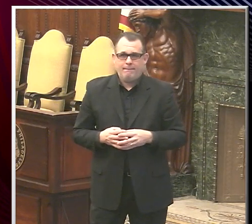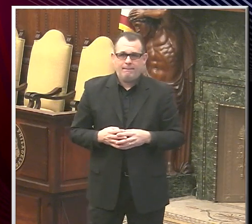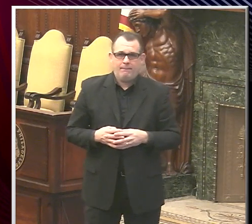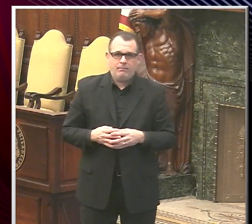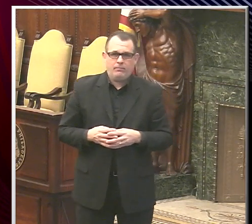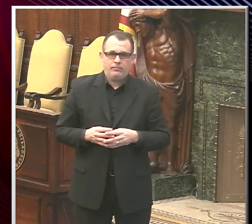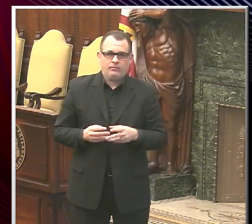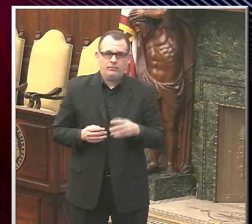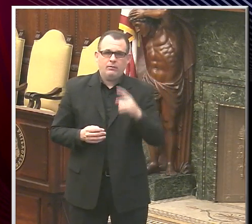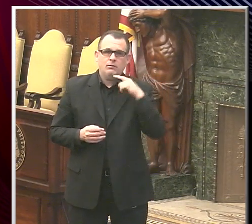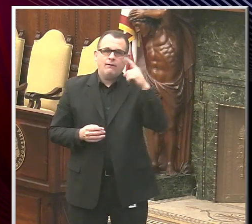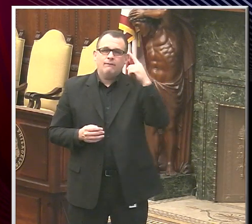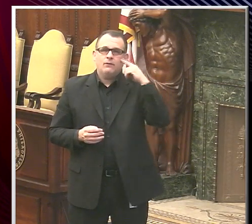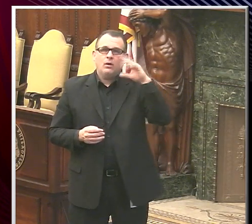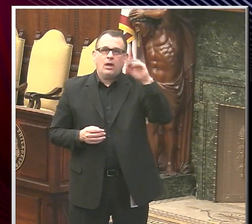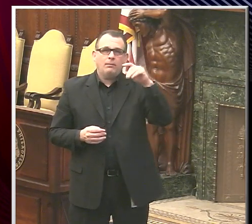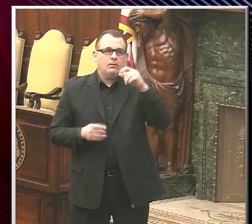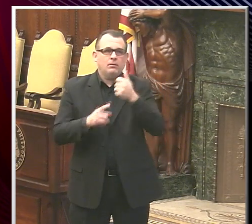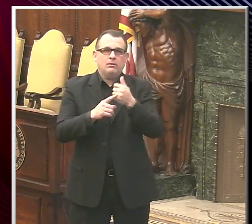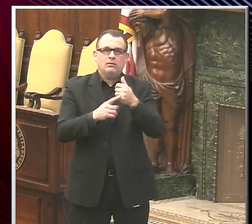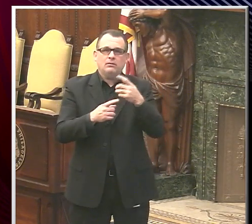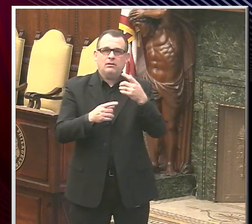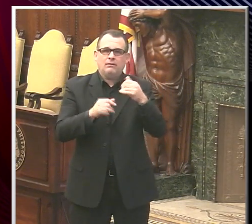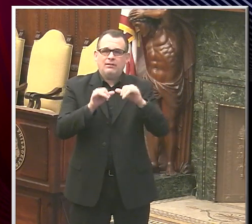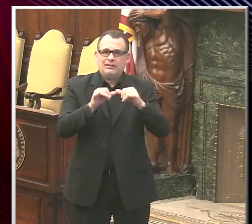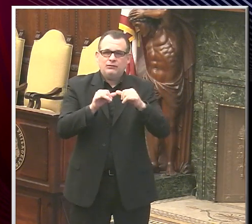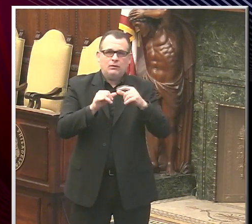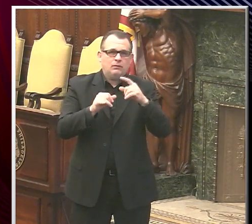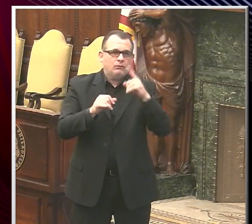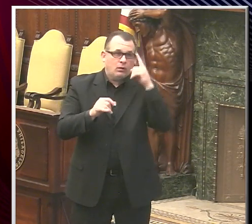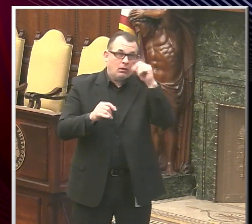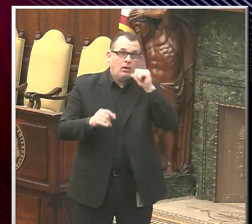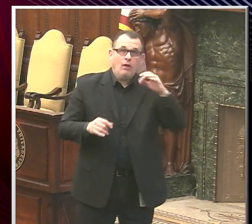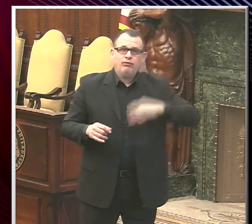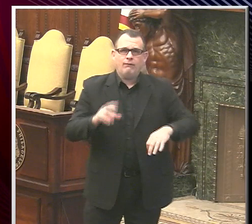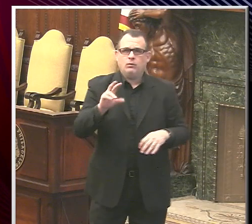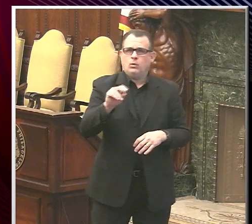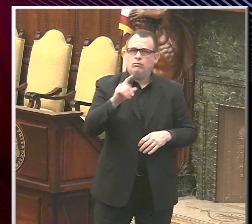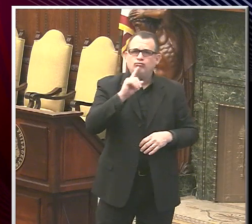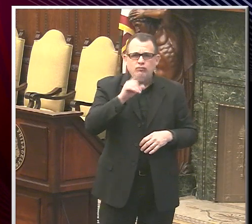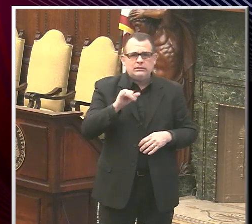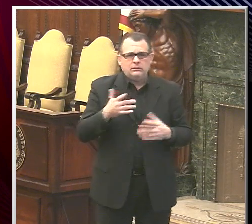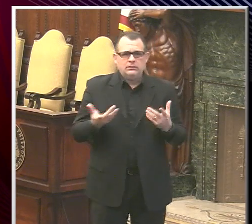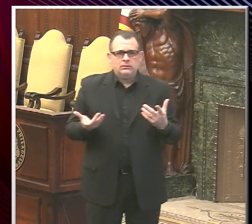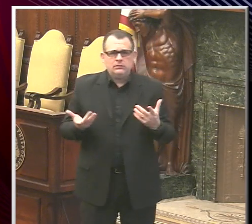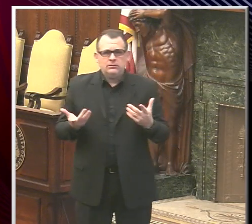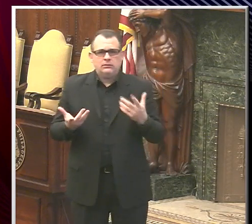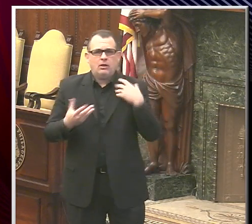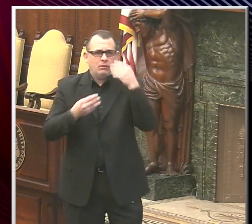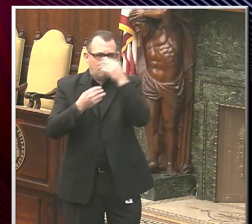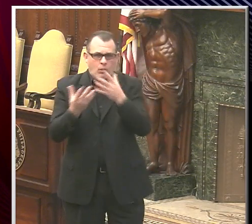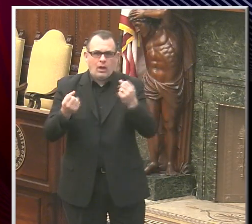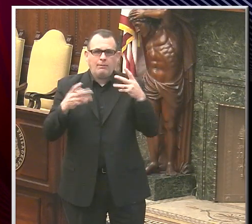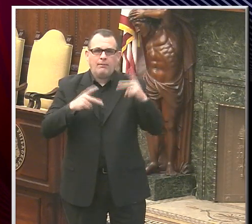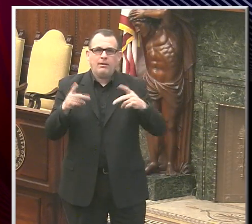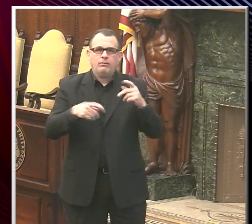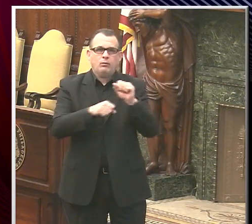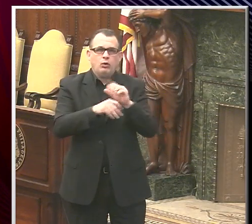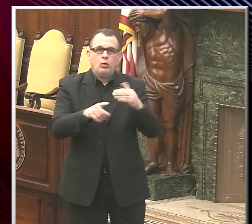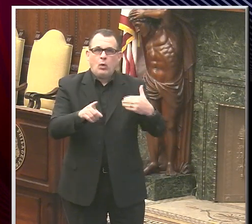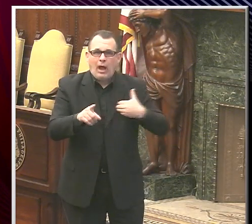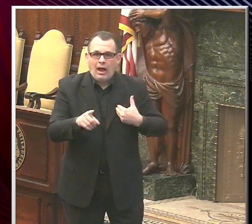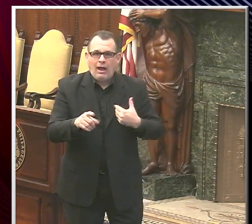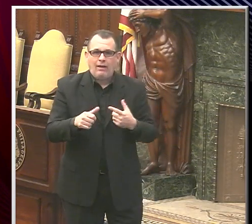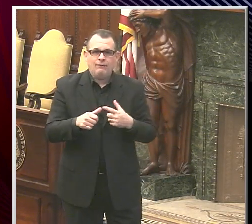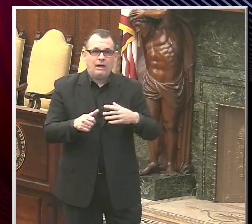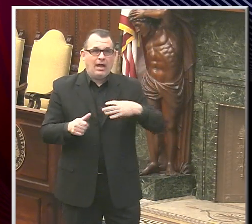is for an employer of any size, not just a for-profit business. And it's about letting you know how many employees you have that you think may be